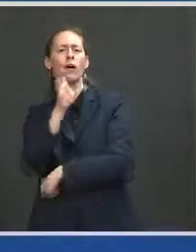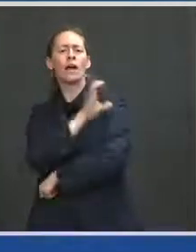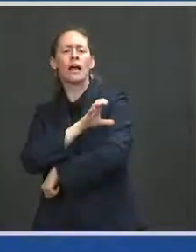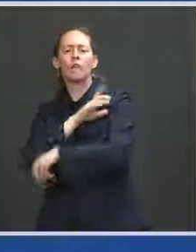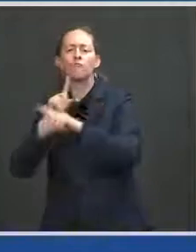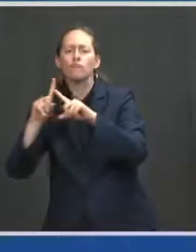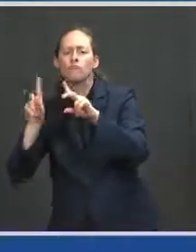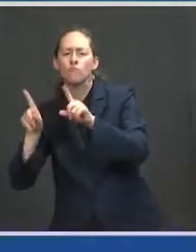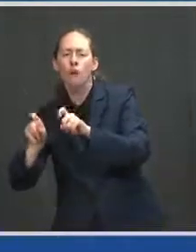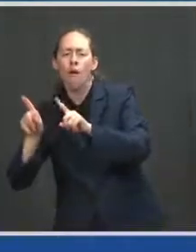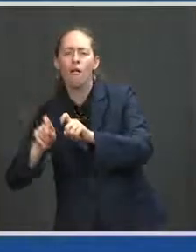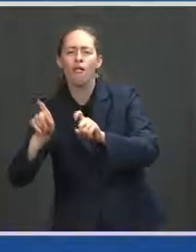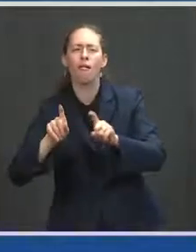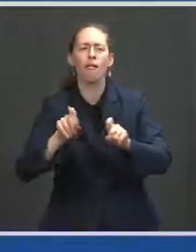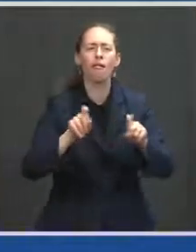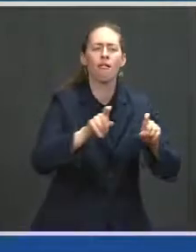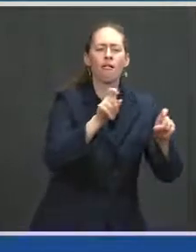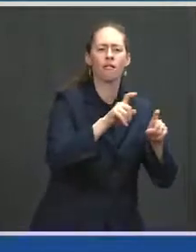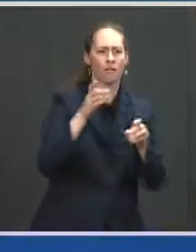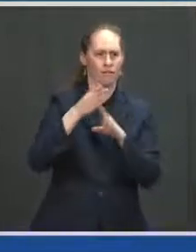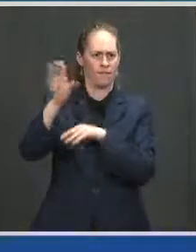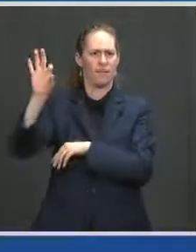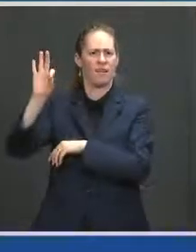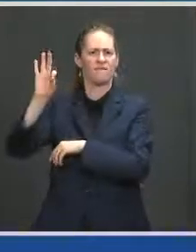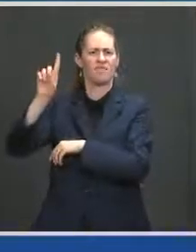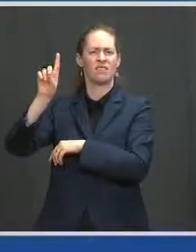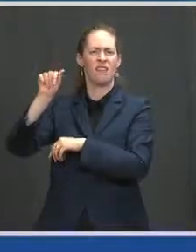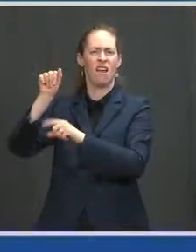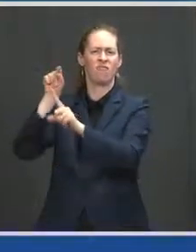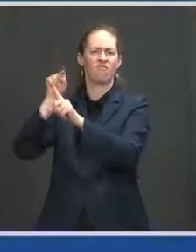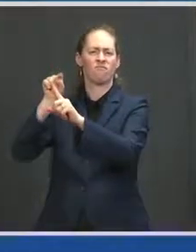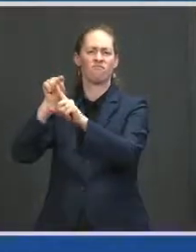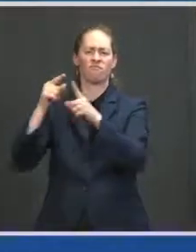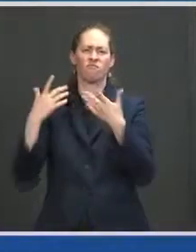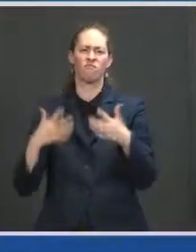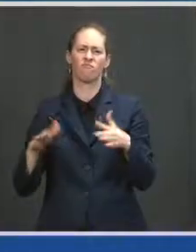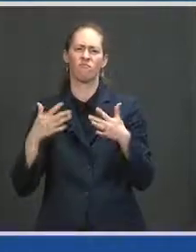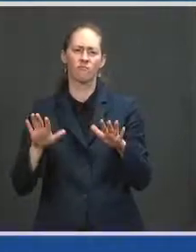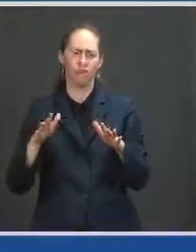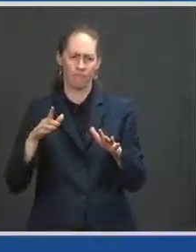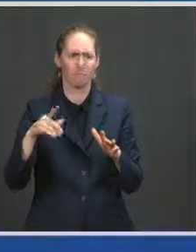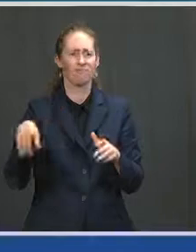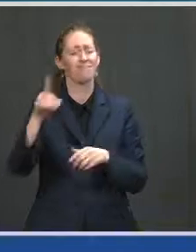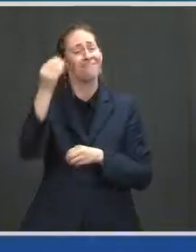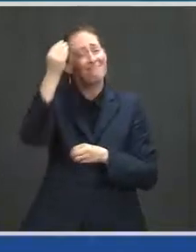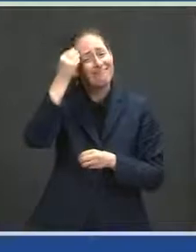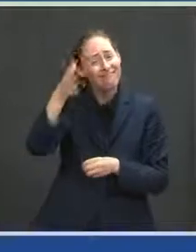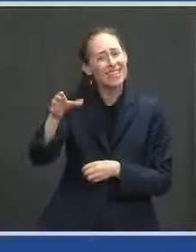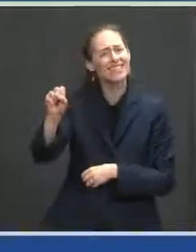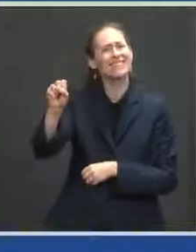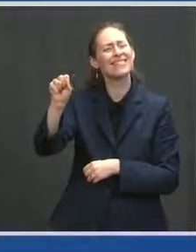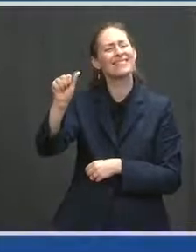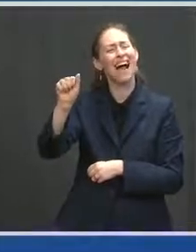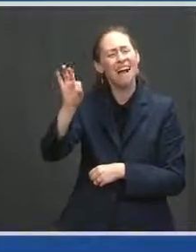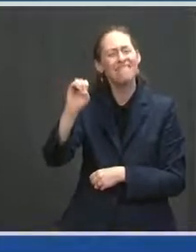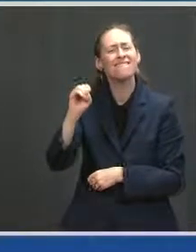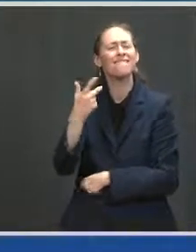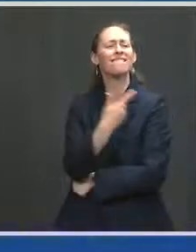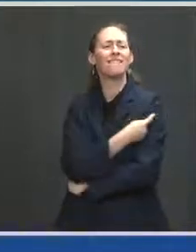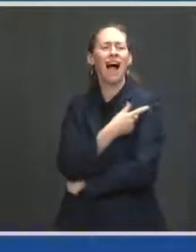you, they are safe. They are safe. And even more importantly, they're extremely effective.